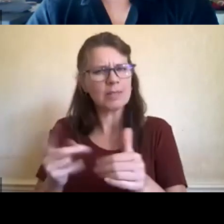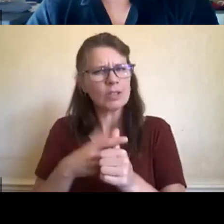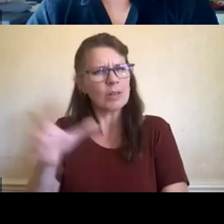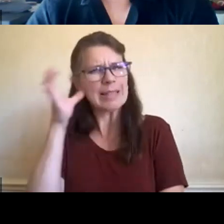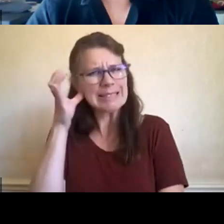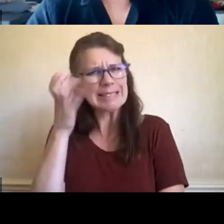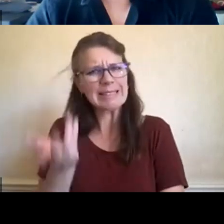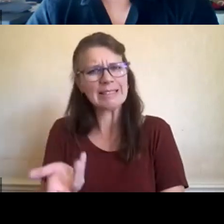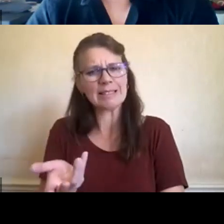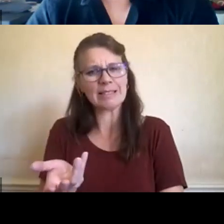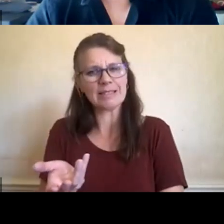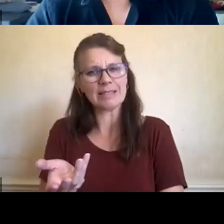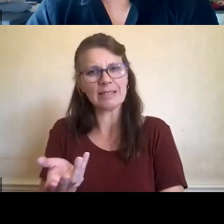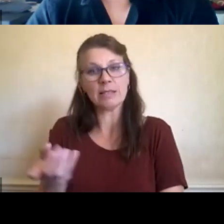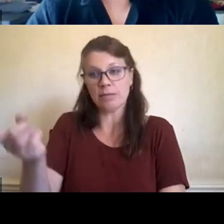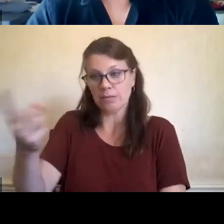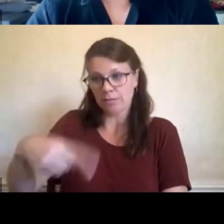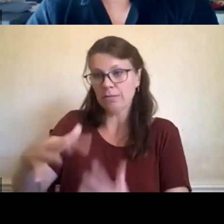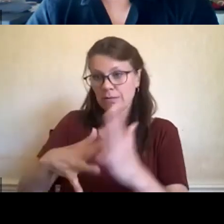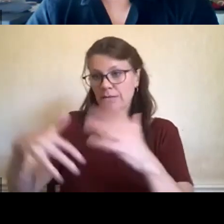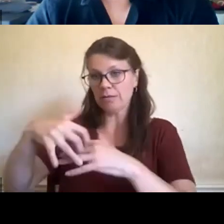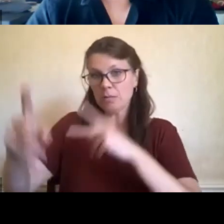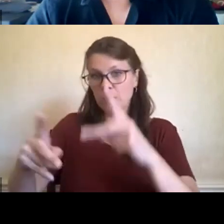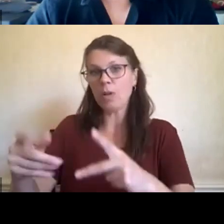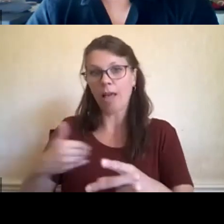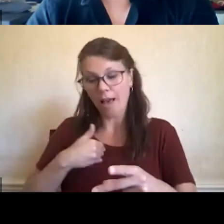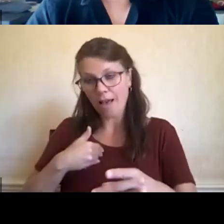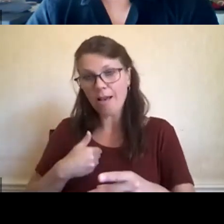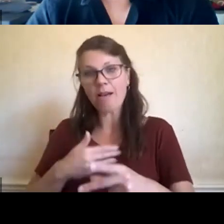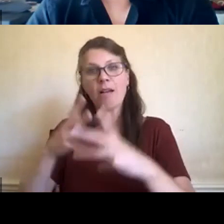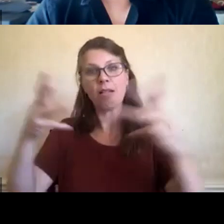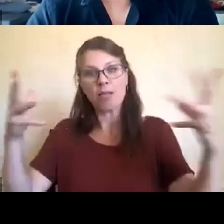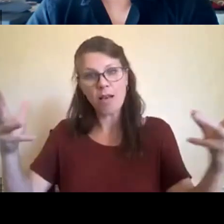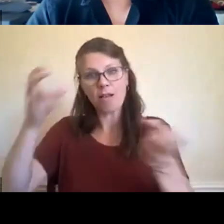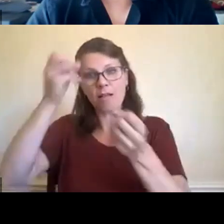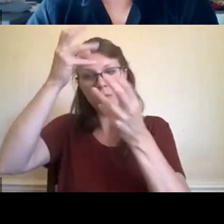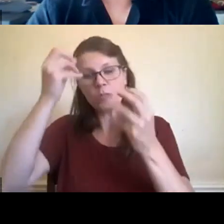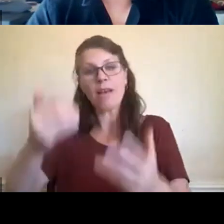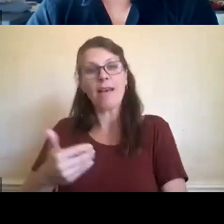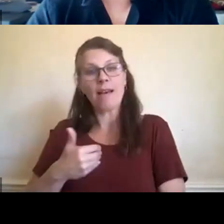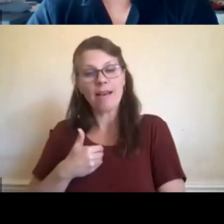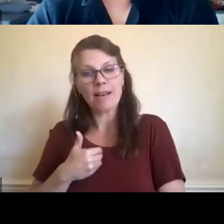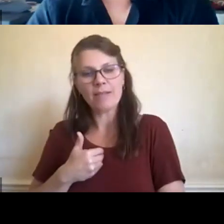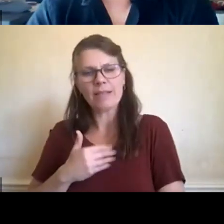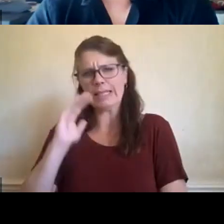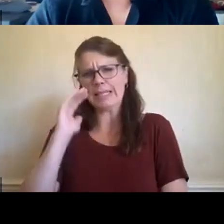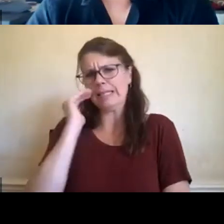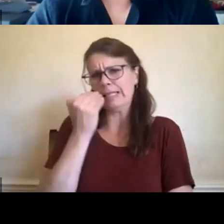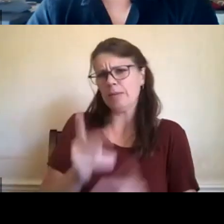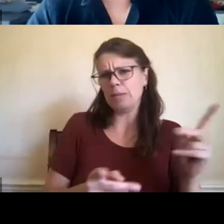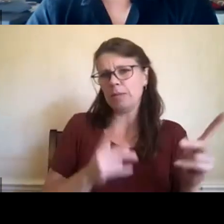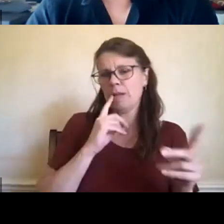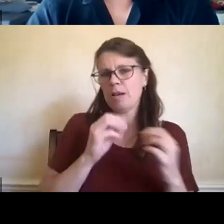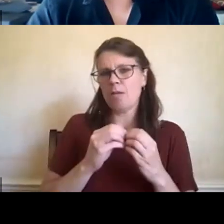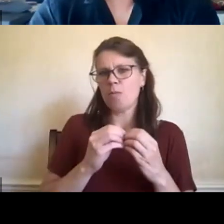have something to say. A lot of times people just, you know, it's, uh, it seems to be a bit of a pattern where people are really aggressive